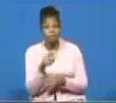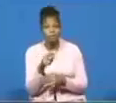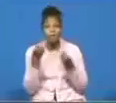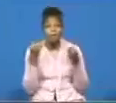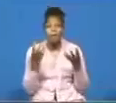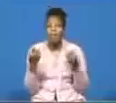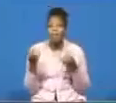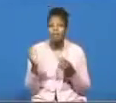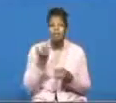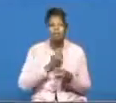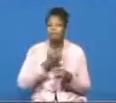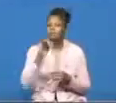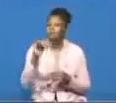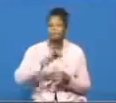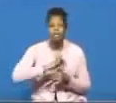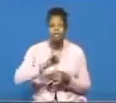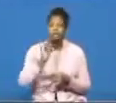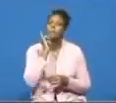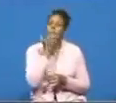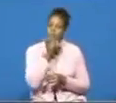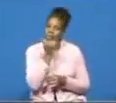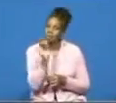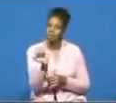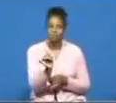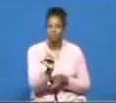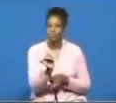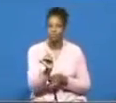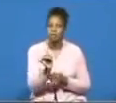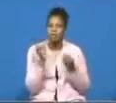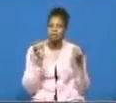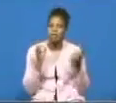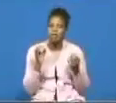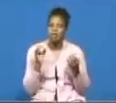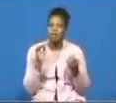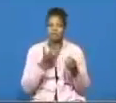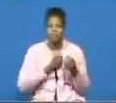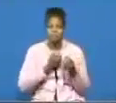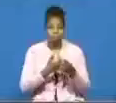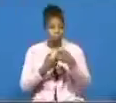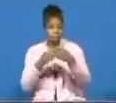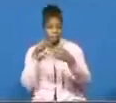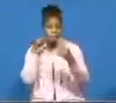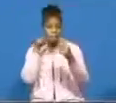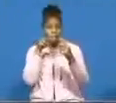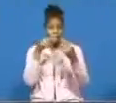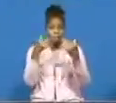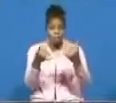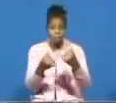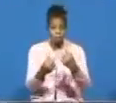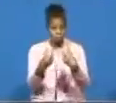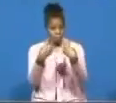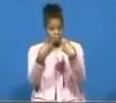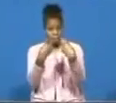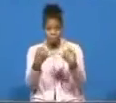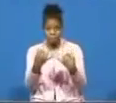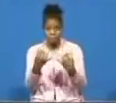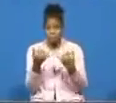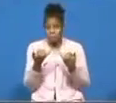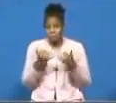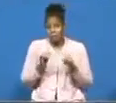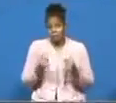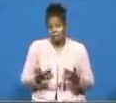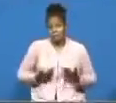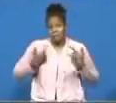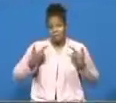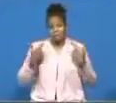many of us have messed up today many of you are looking at me right now you are still living in sin many of you